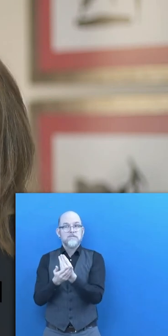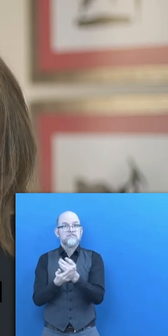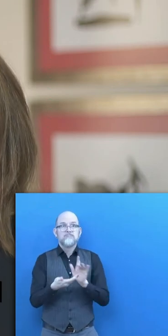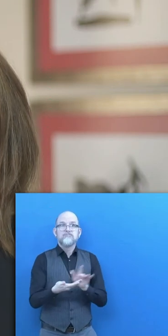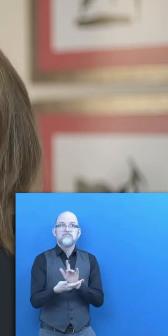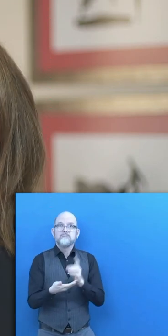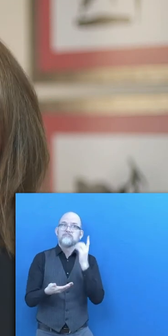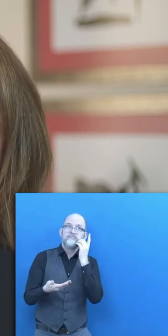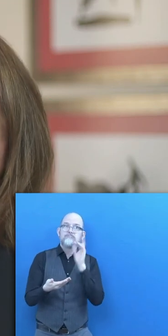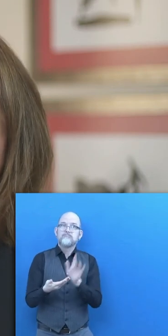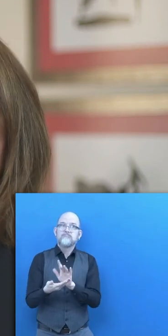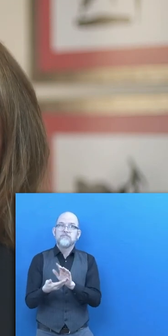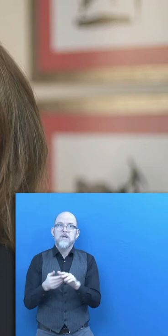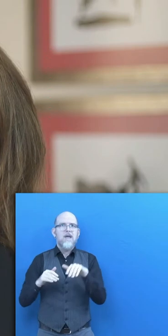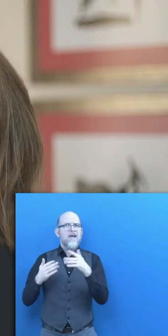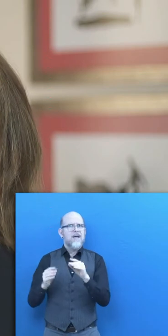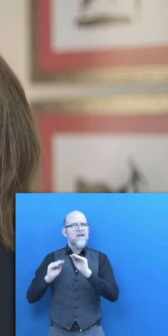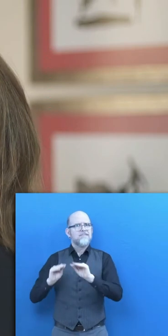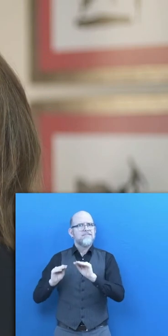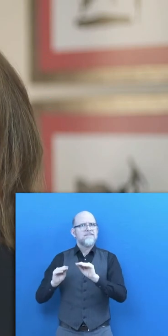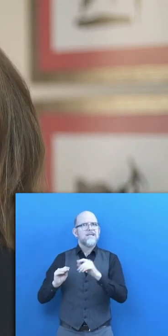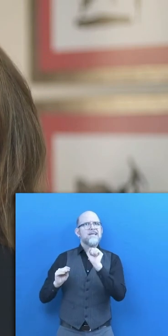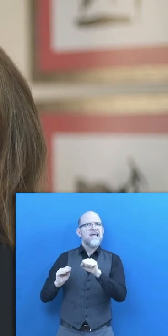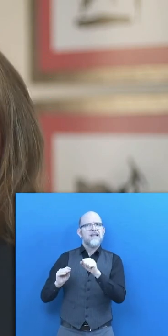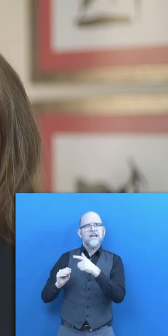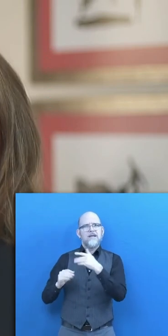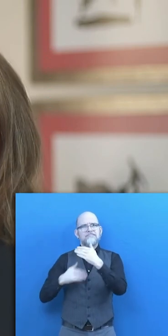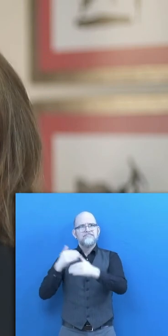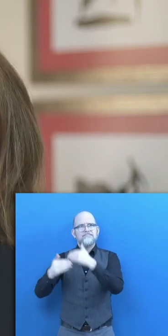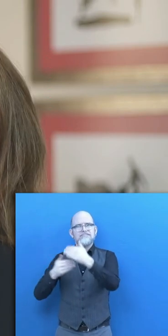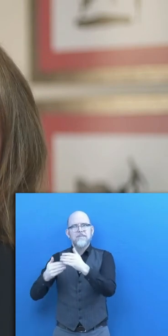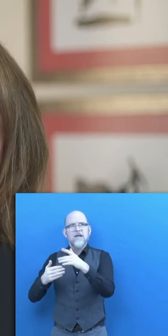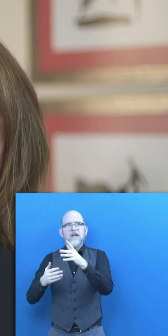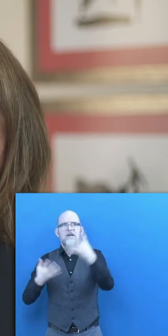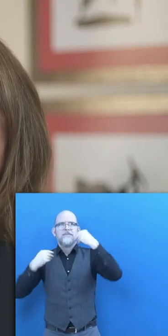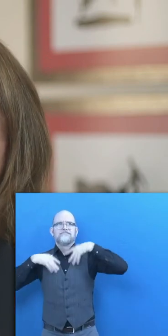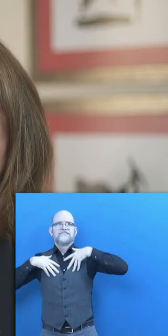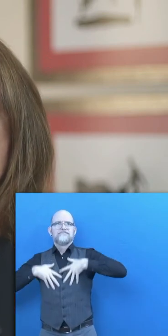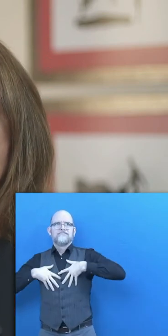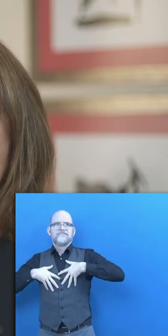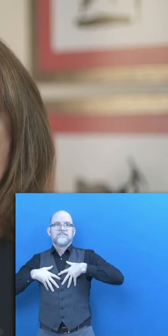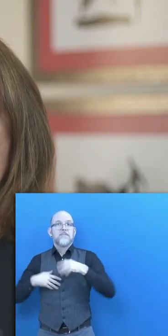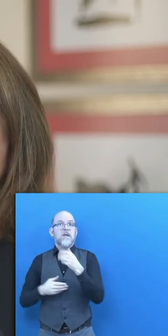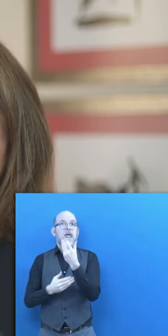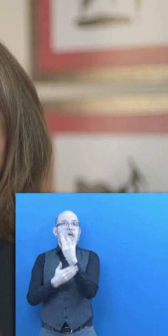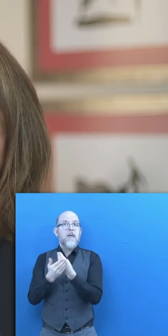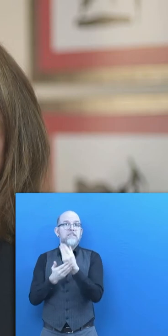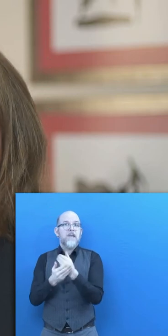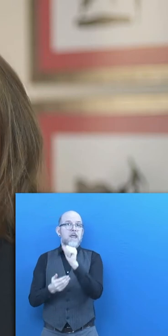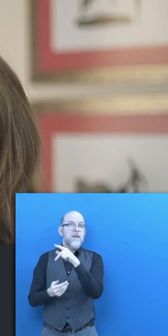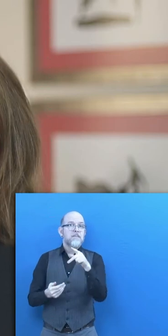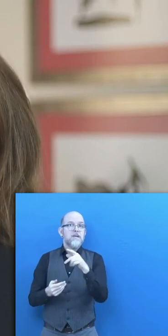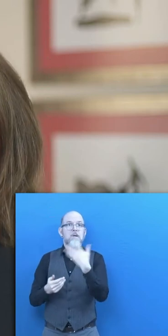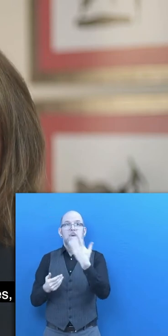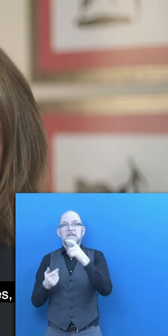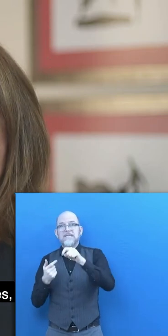support on how to choose the platform in which the lessons were taught and information about each application to complete